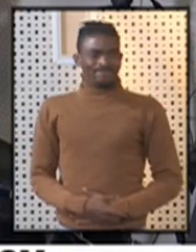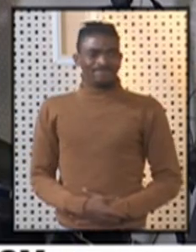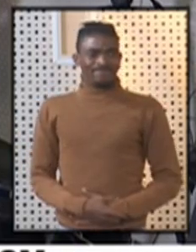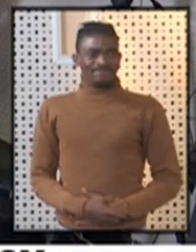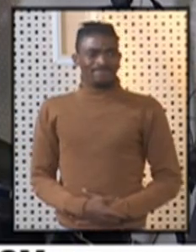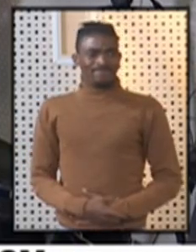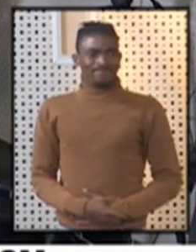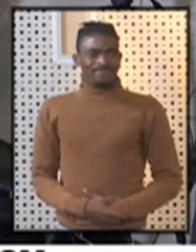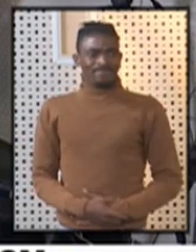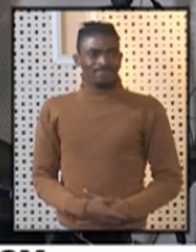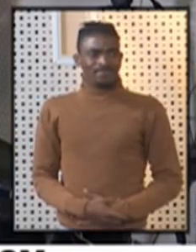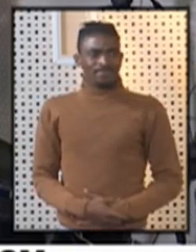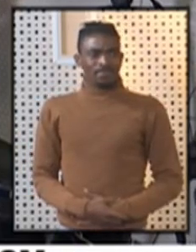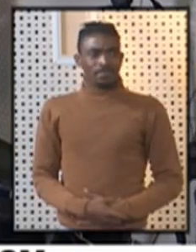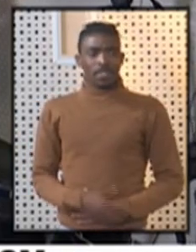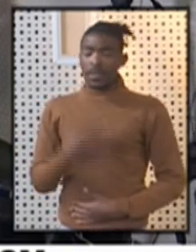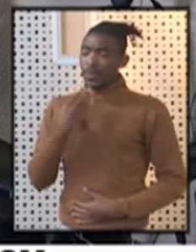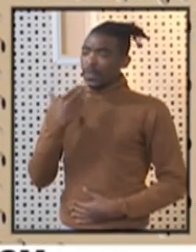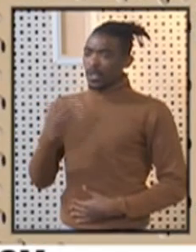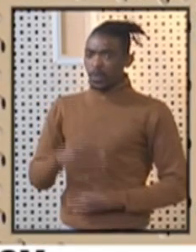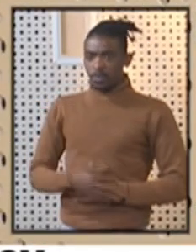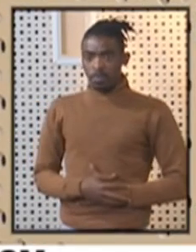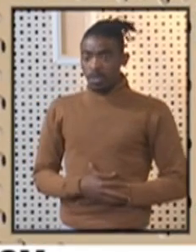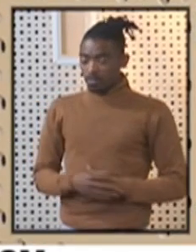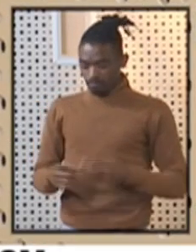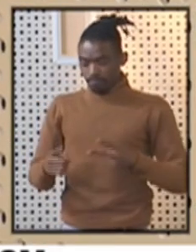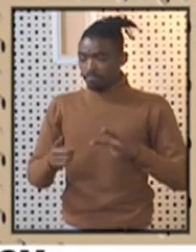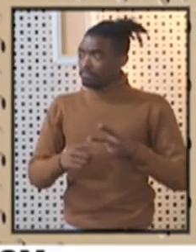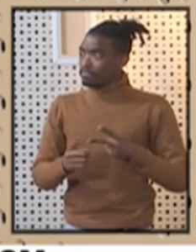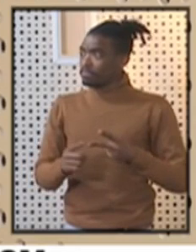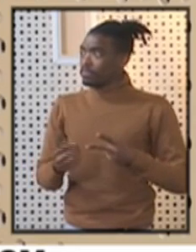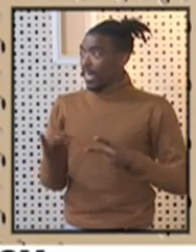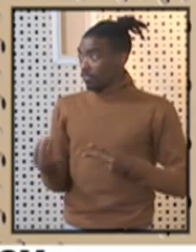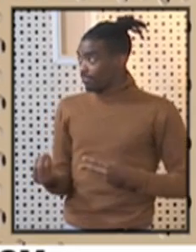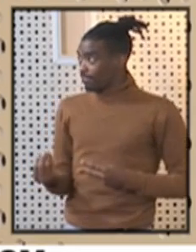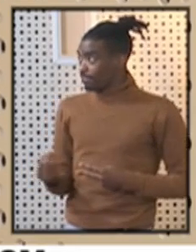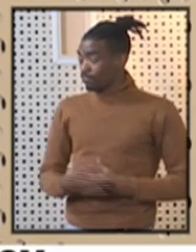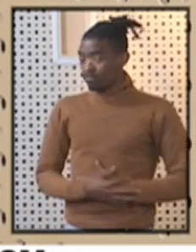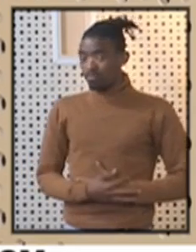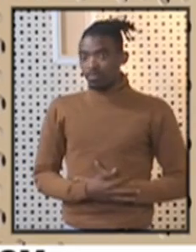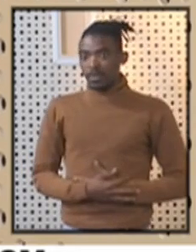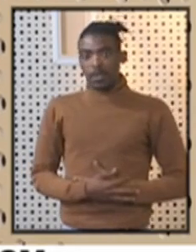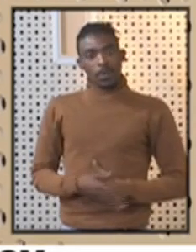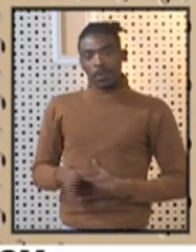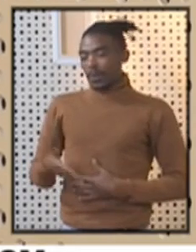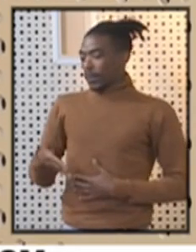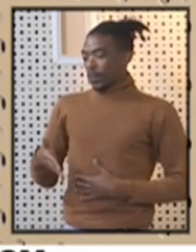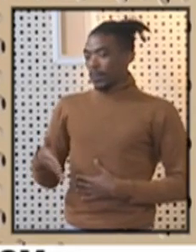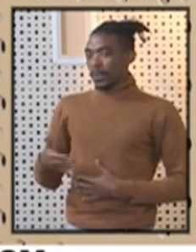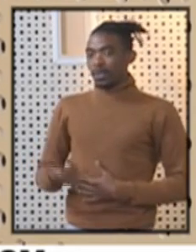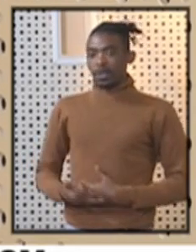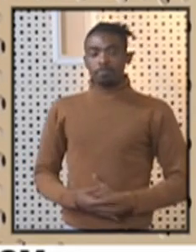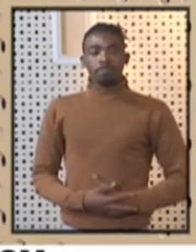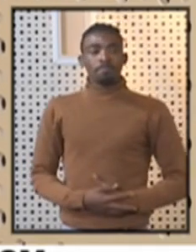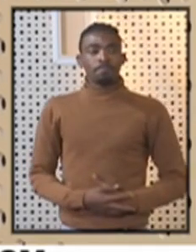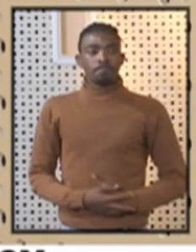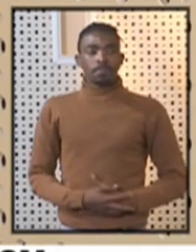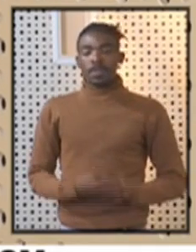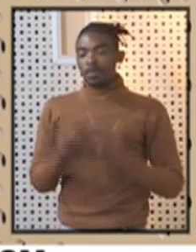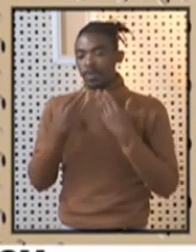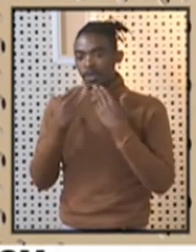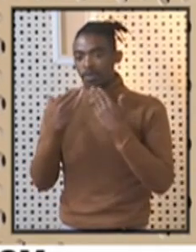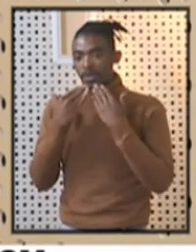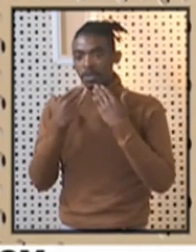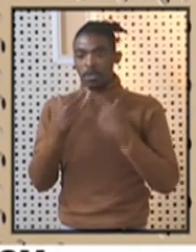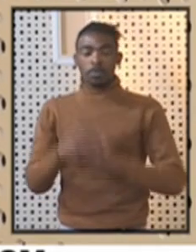Thank you very much. Do we have another caller? No, Chair, there's no other caller. No, thank you very much. Let